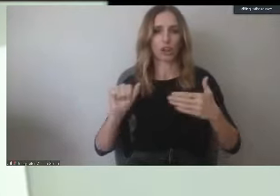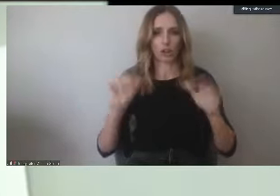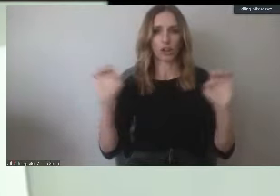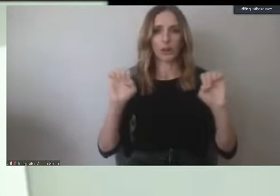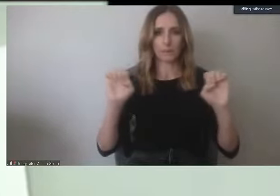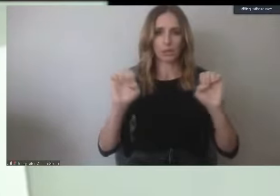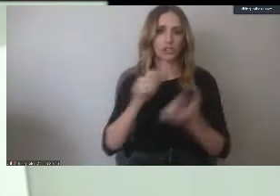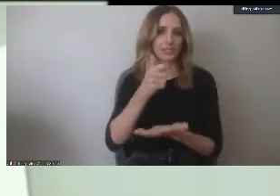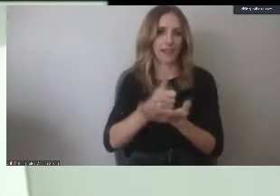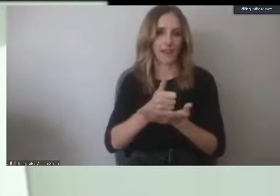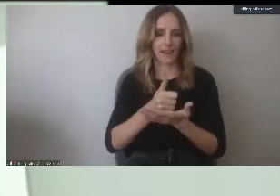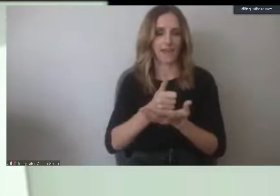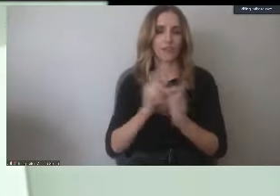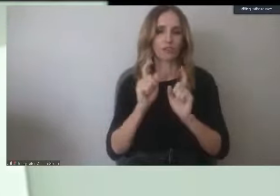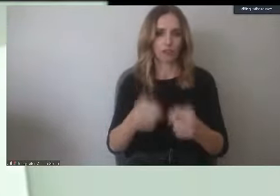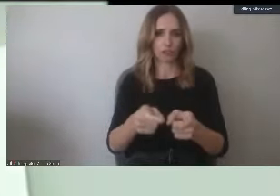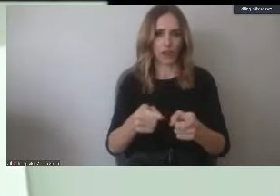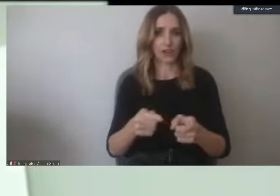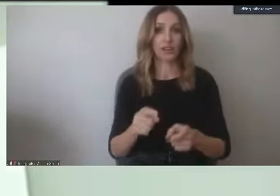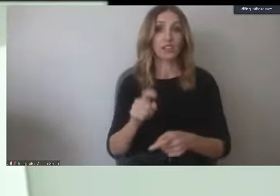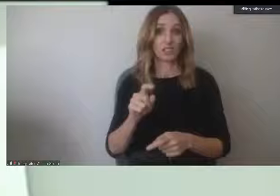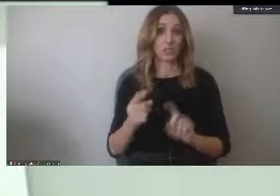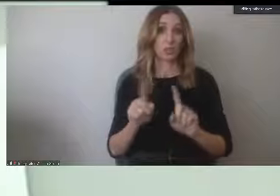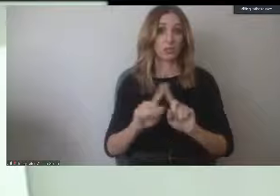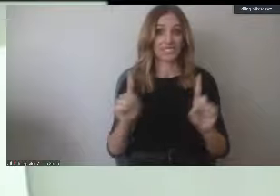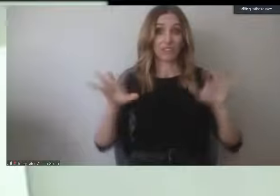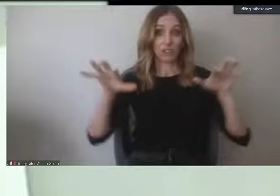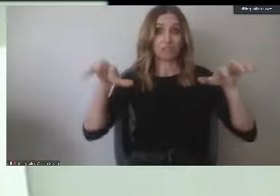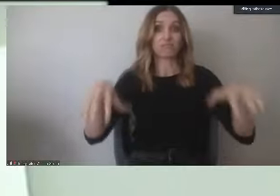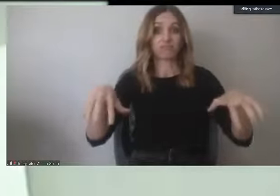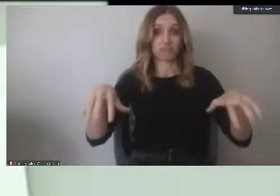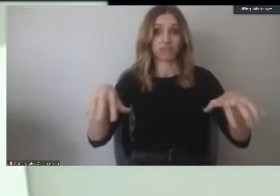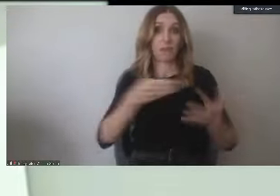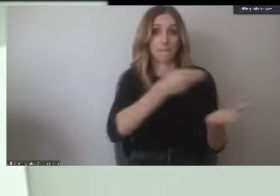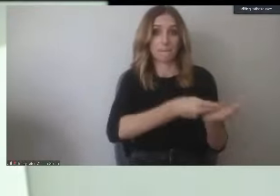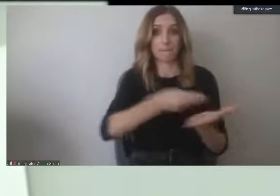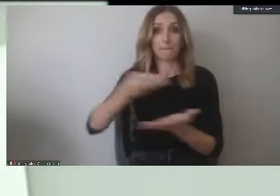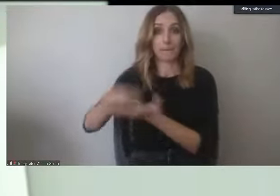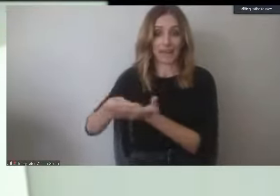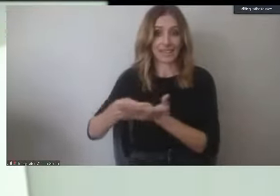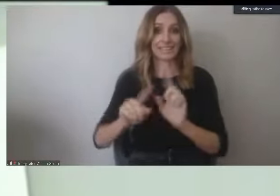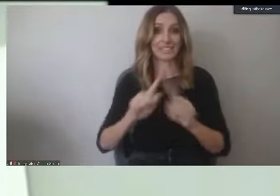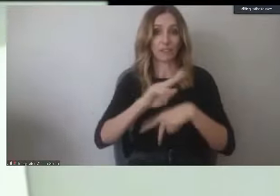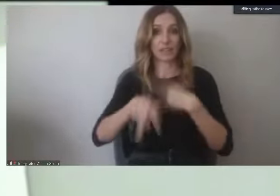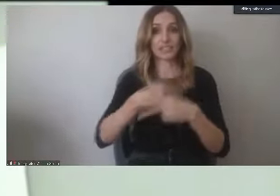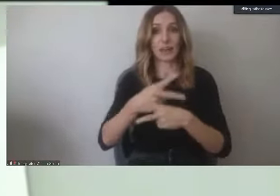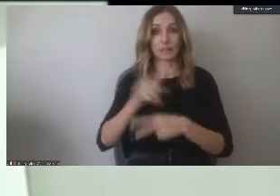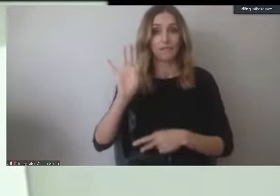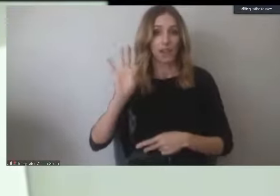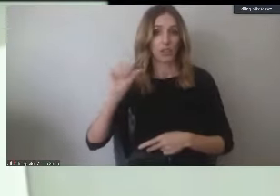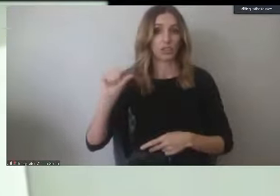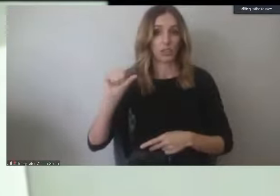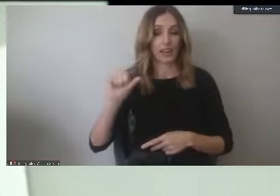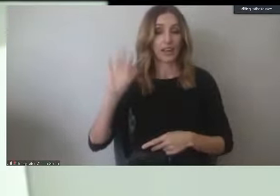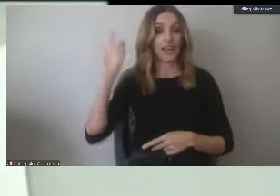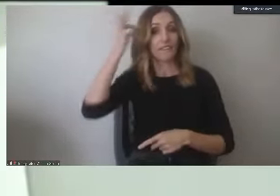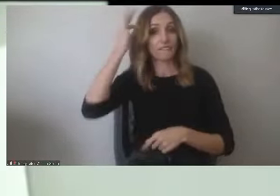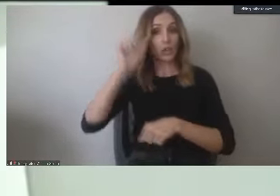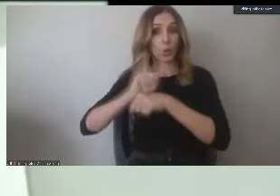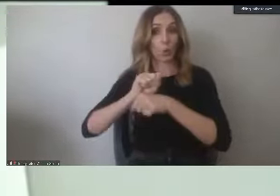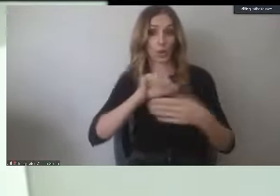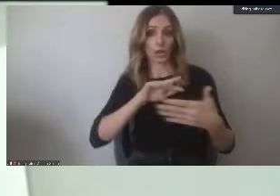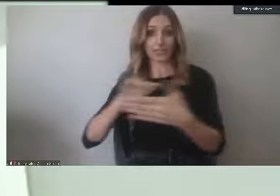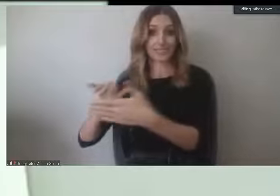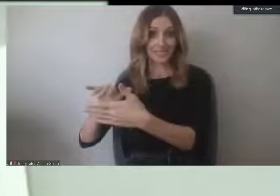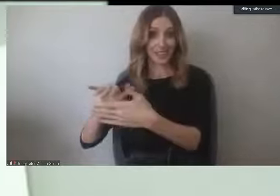these two pots of money are separate, right? They're two different types of forms of financial aid. One is federal work study. One is the financial